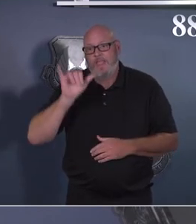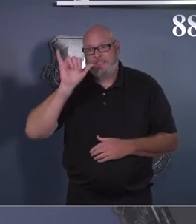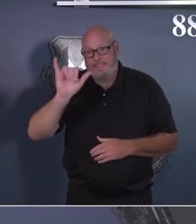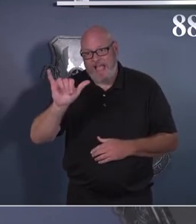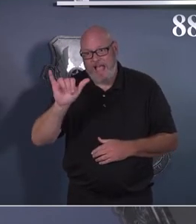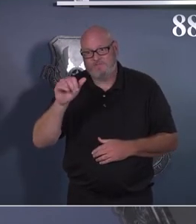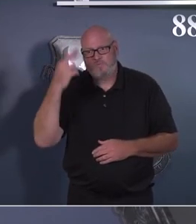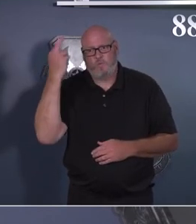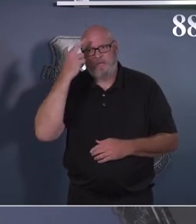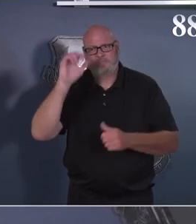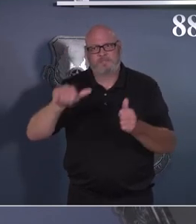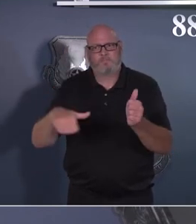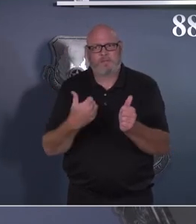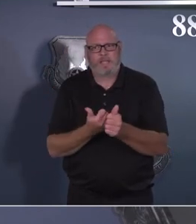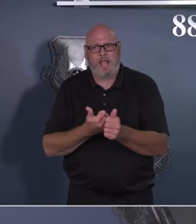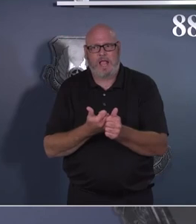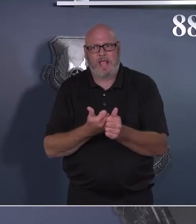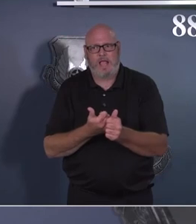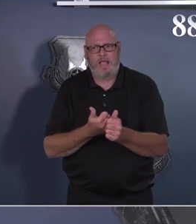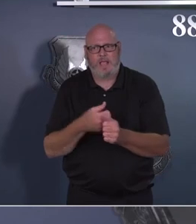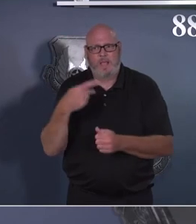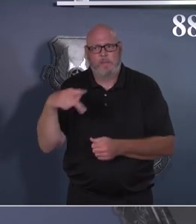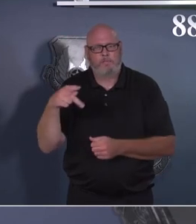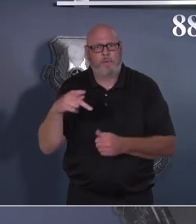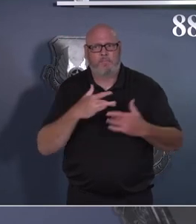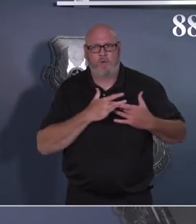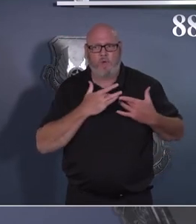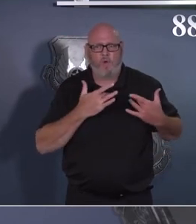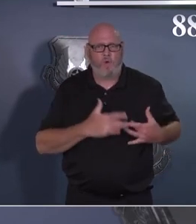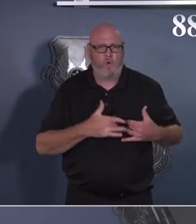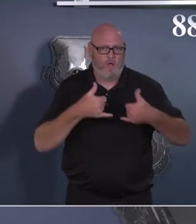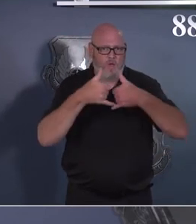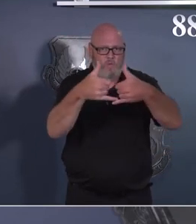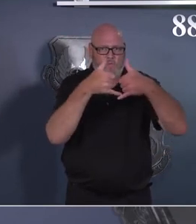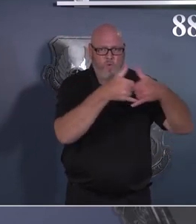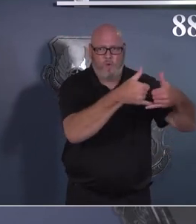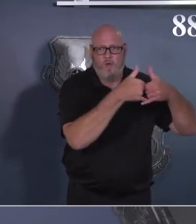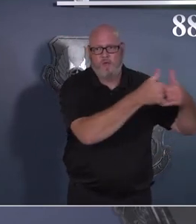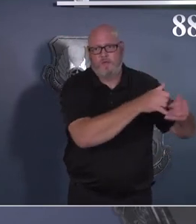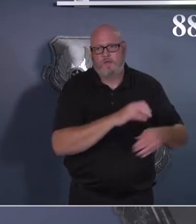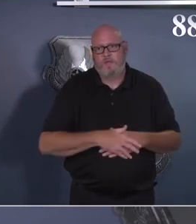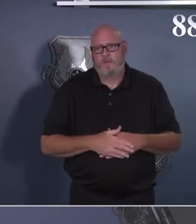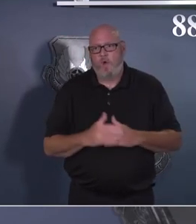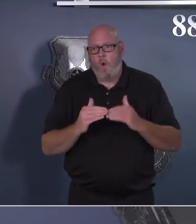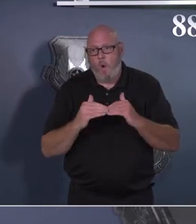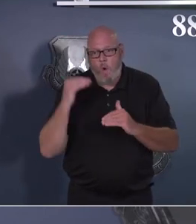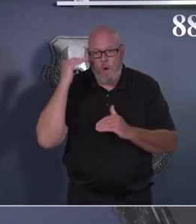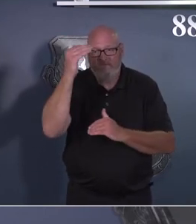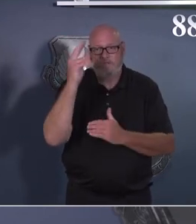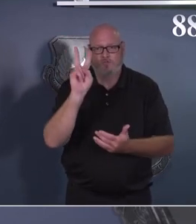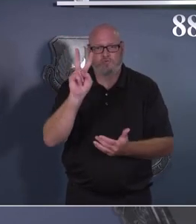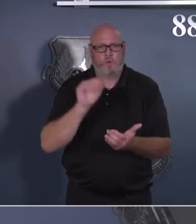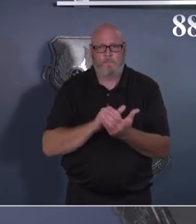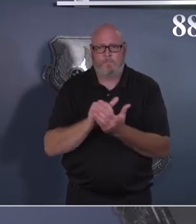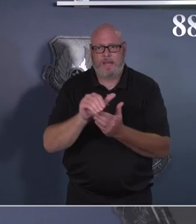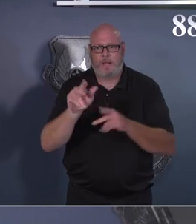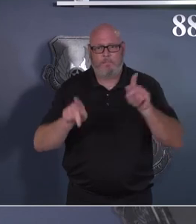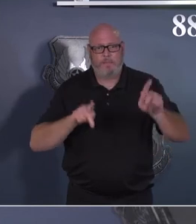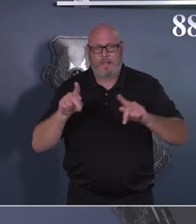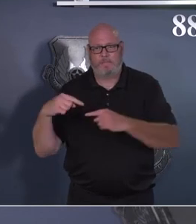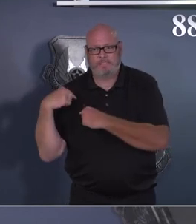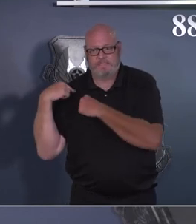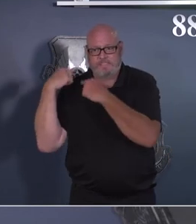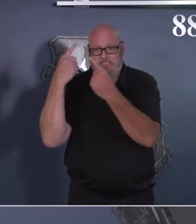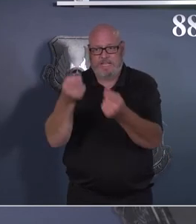That, you know, we've had over 2 million individuals recognized with the Purple Heart since 1932. That's when that Purple Heart